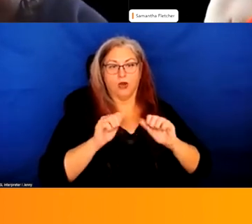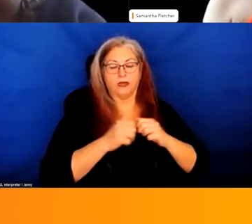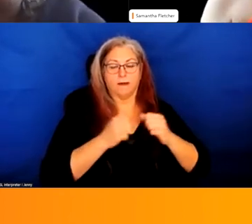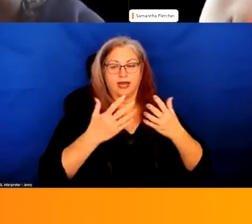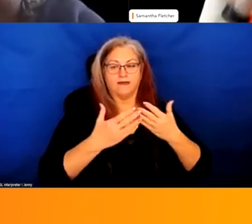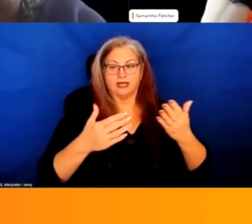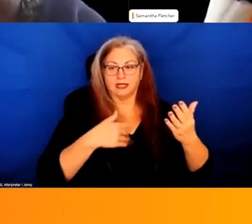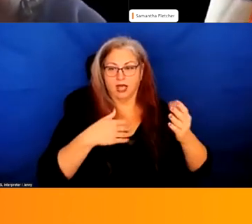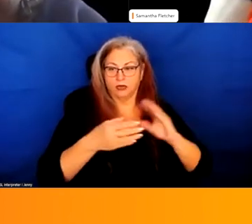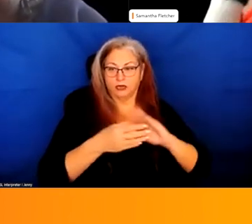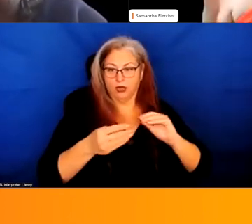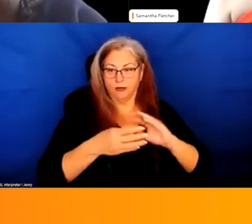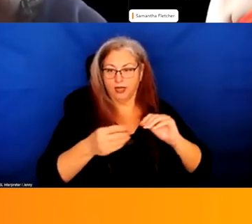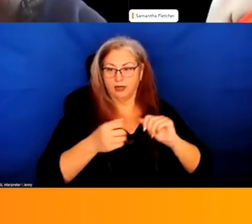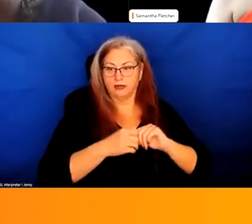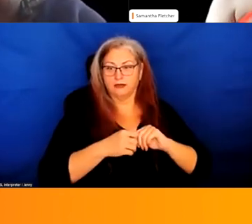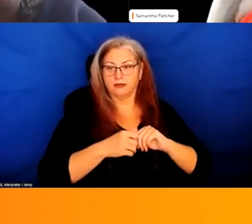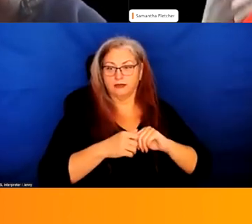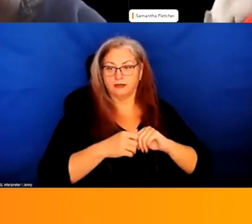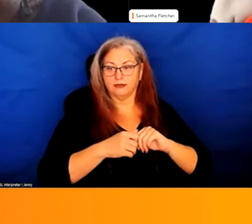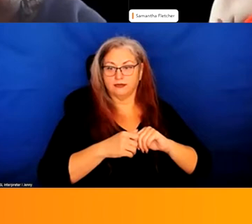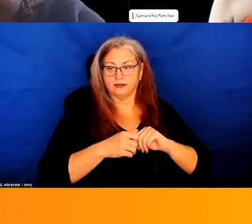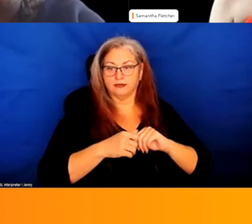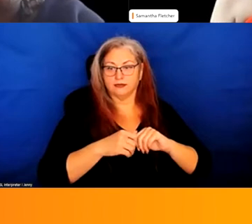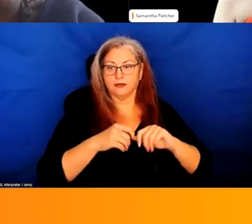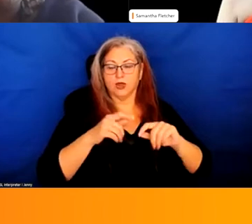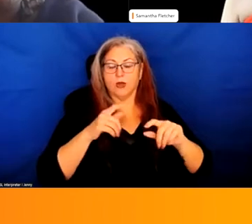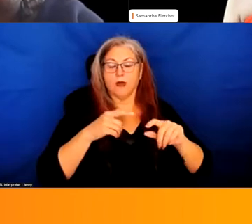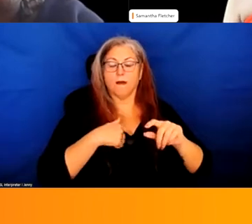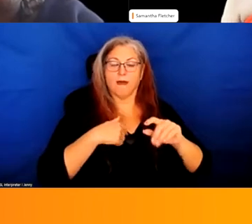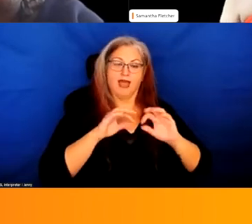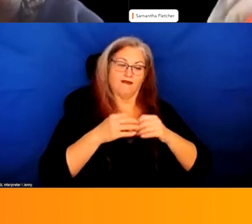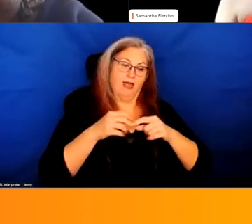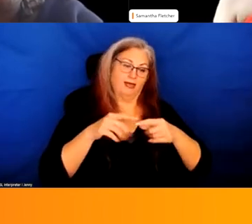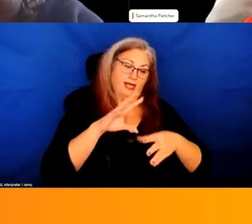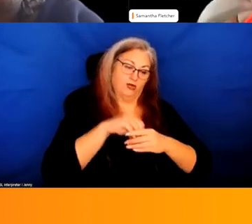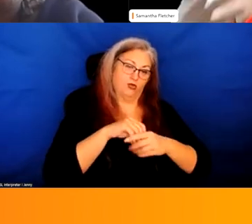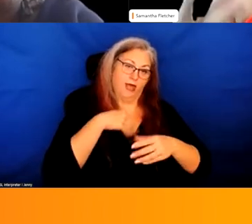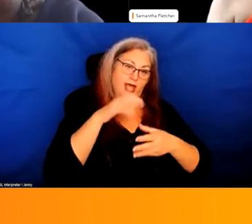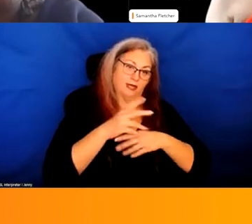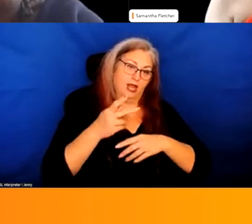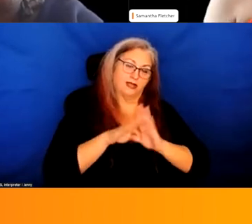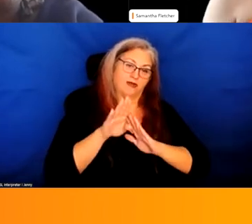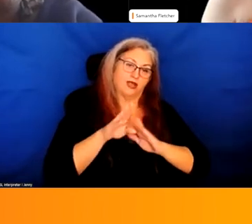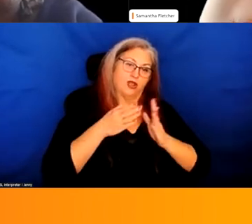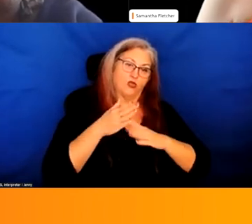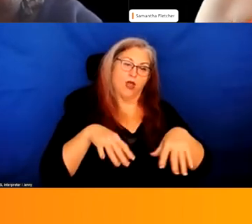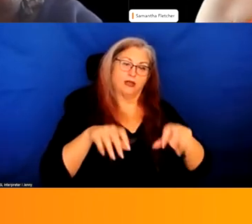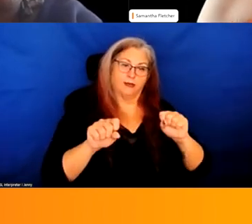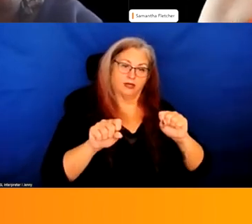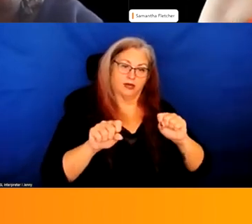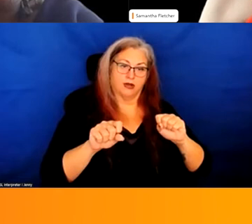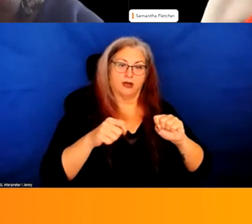I talk about. One of those being the makeup of my family. My husband and I chose to build our family through adoption.